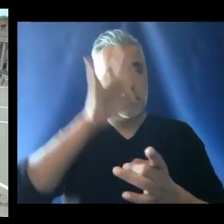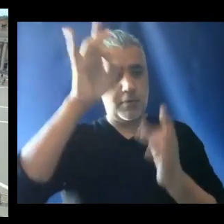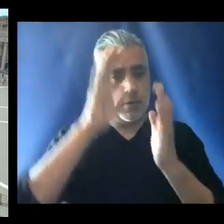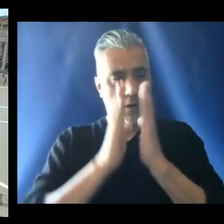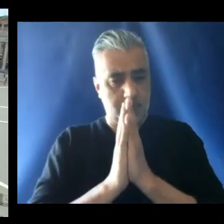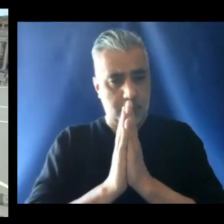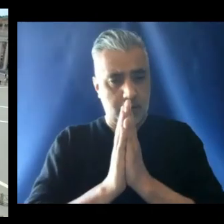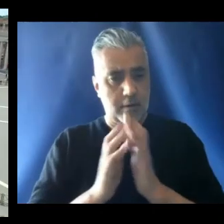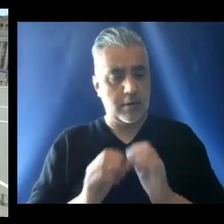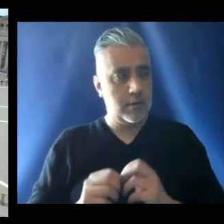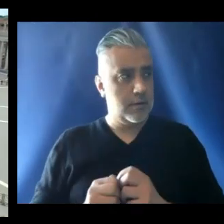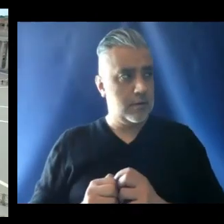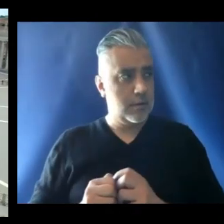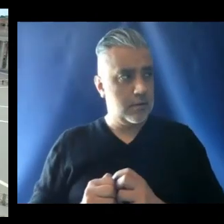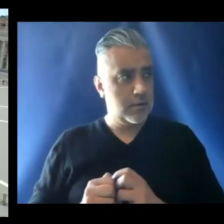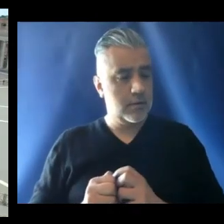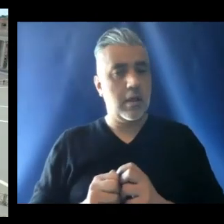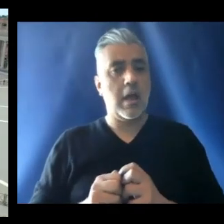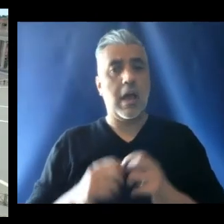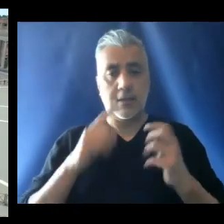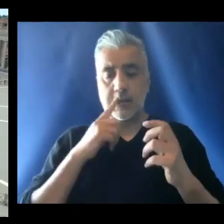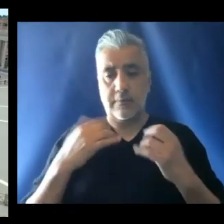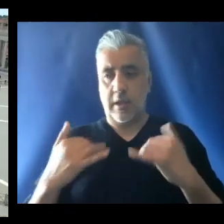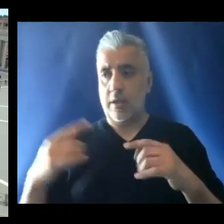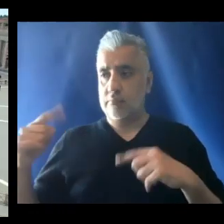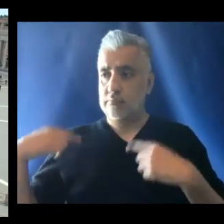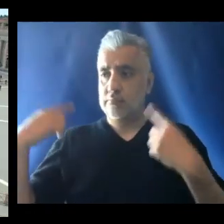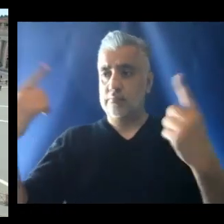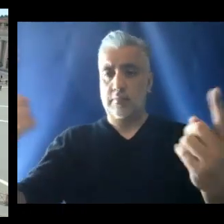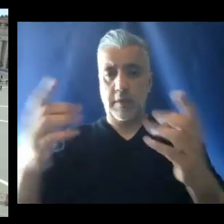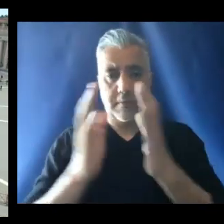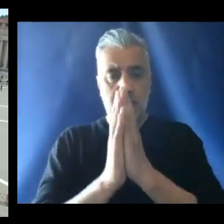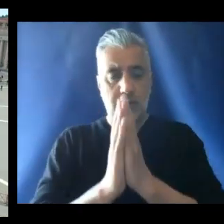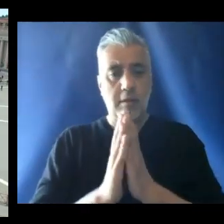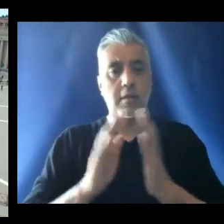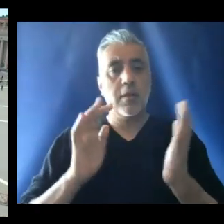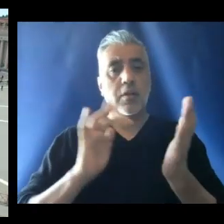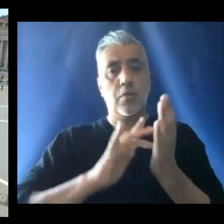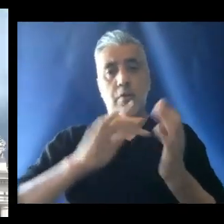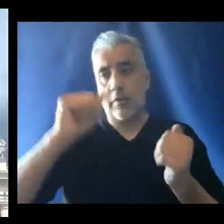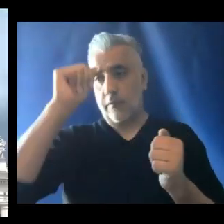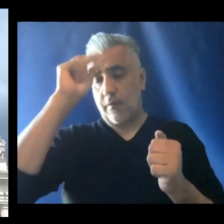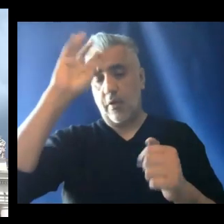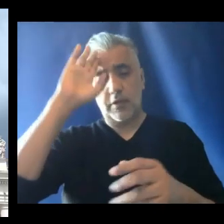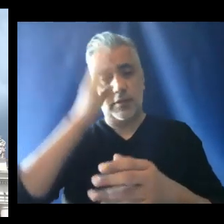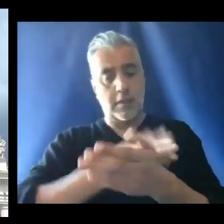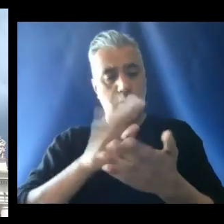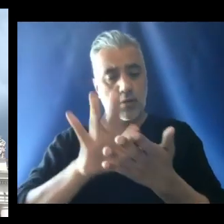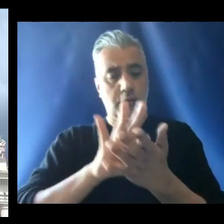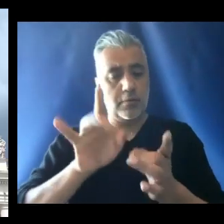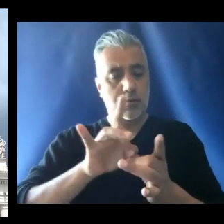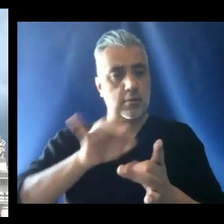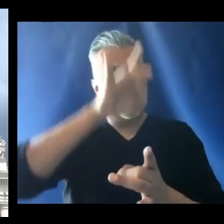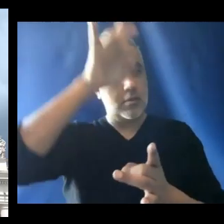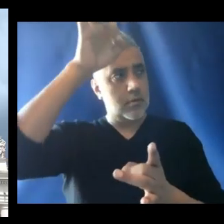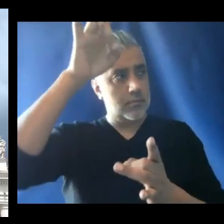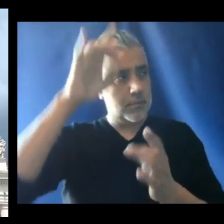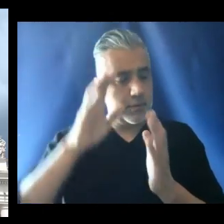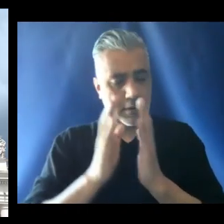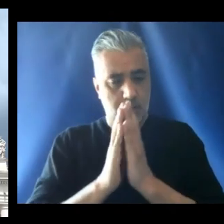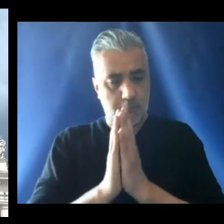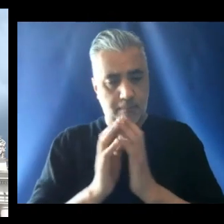nunc et semper et in secula saeculorum. Amen. Glorie a Patria et Figlio et Spiritus Sancto.